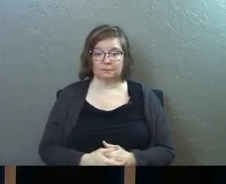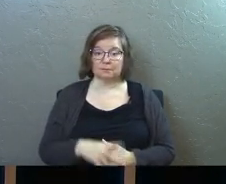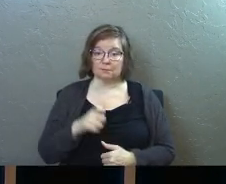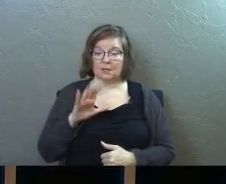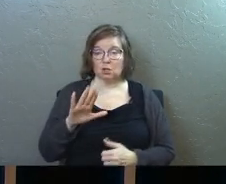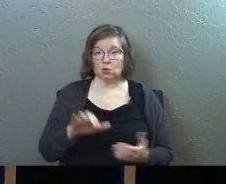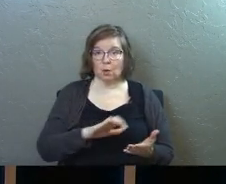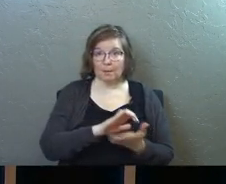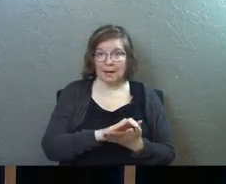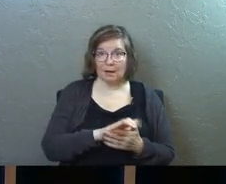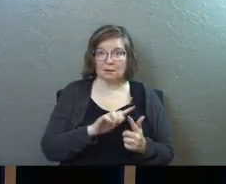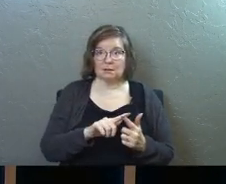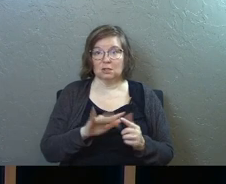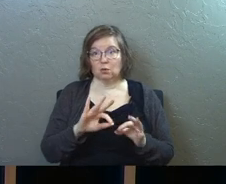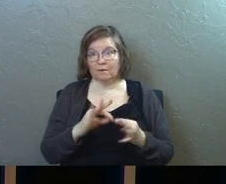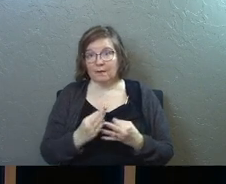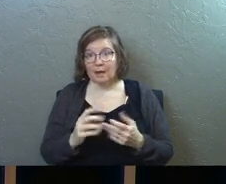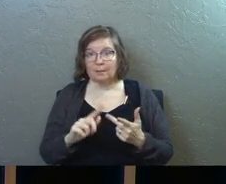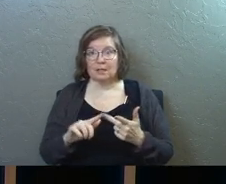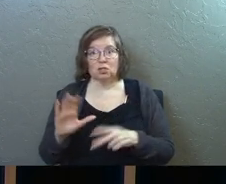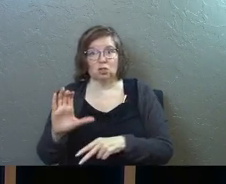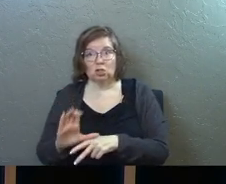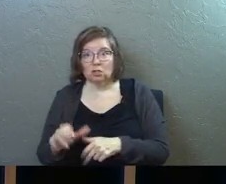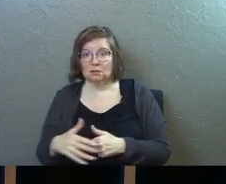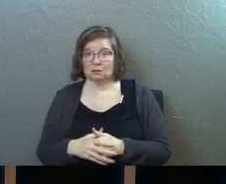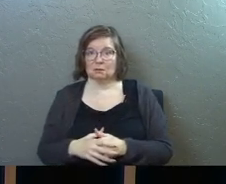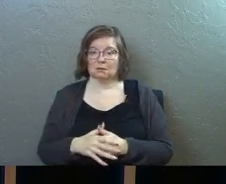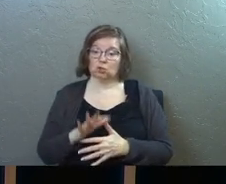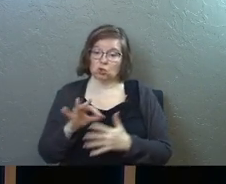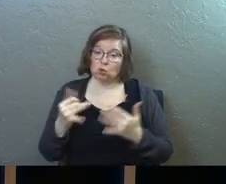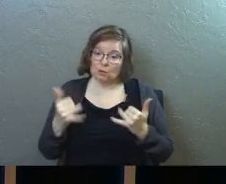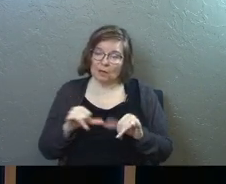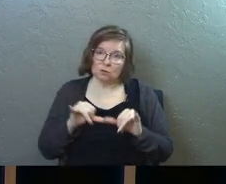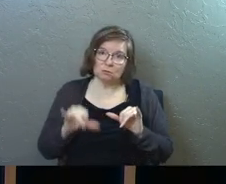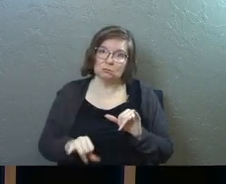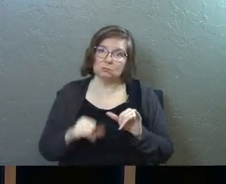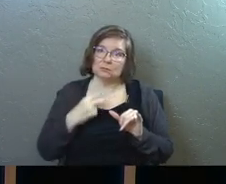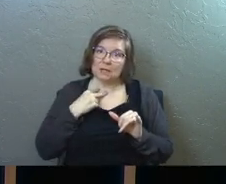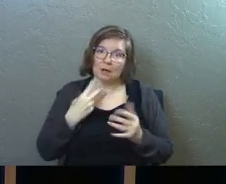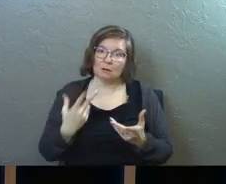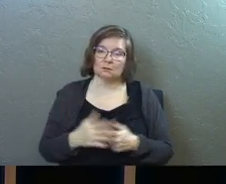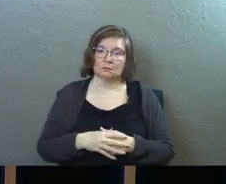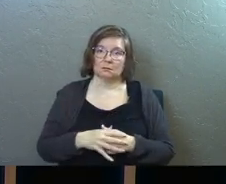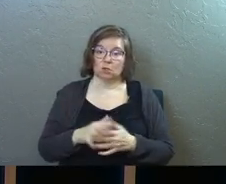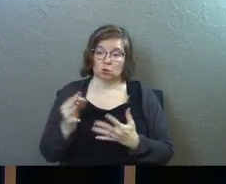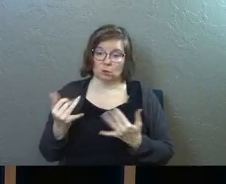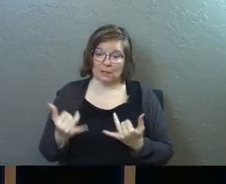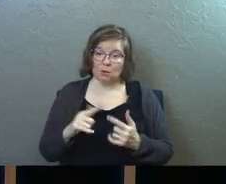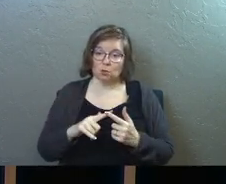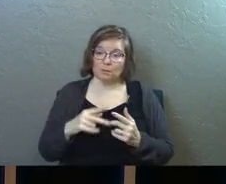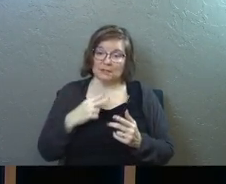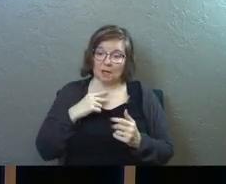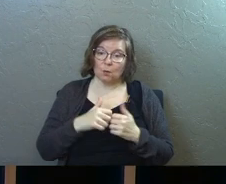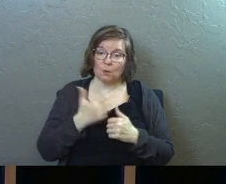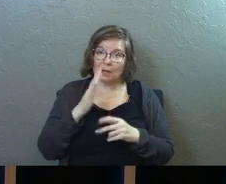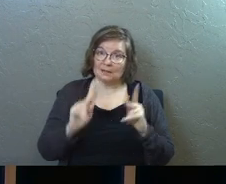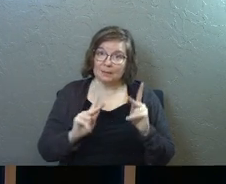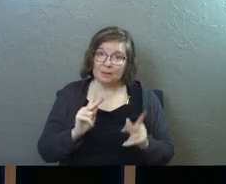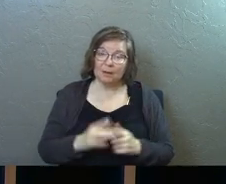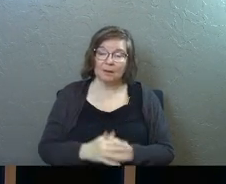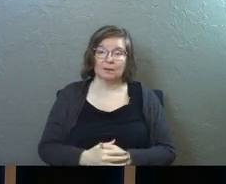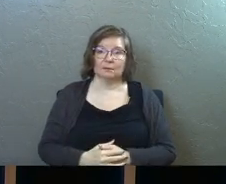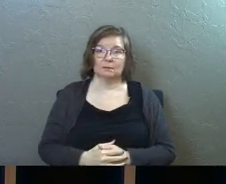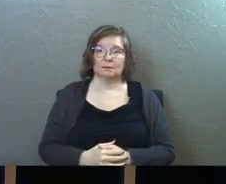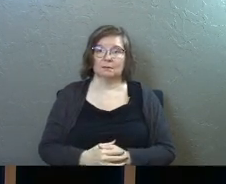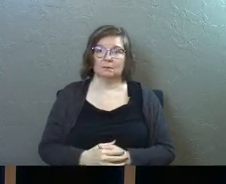because it's your marriage it's your extended family it's your church choose now to be stuck choose now to be stuck with God's people